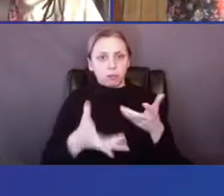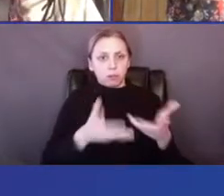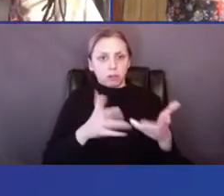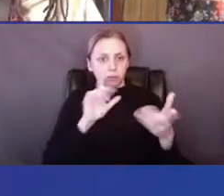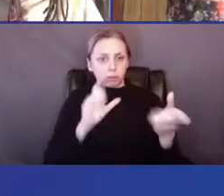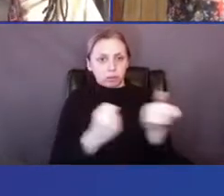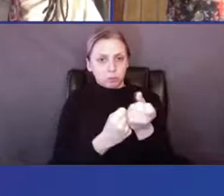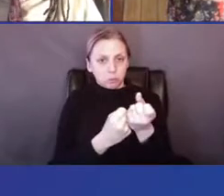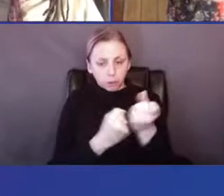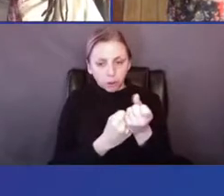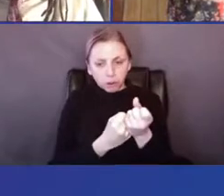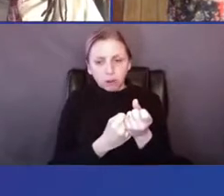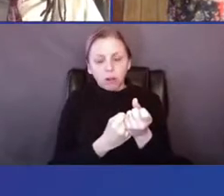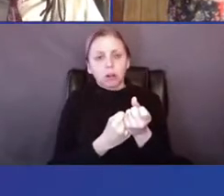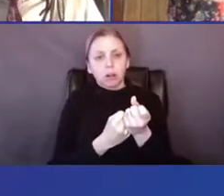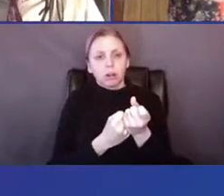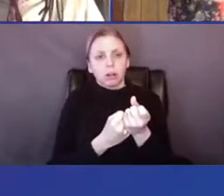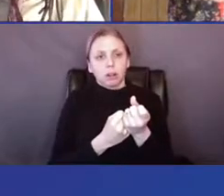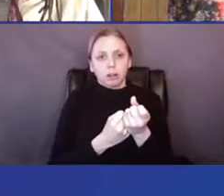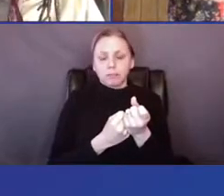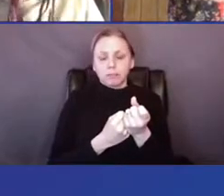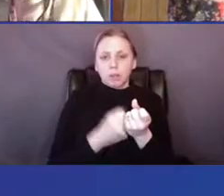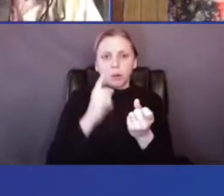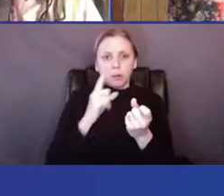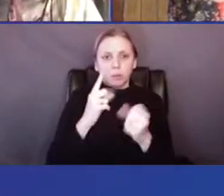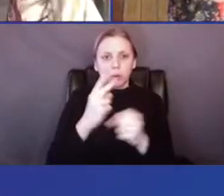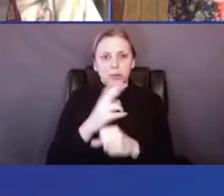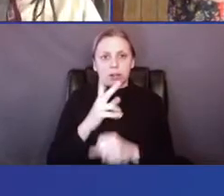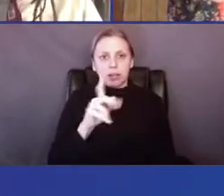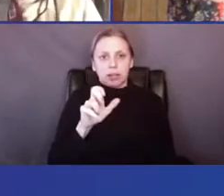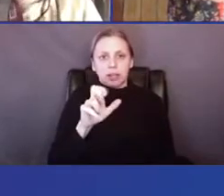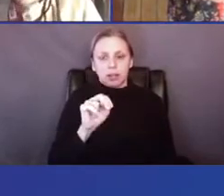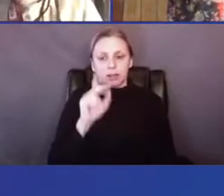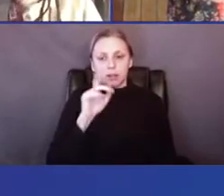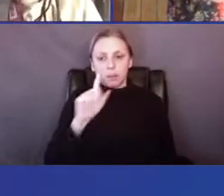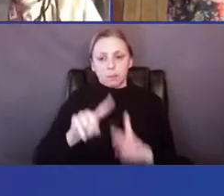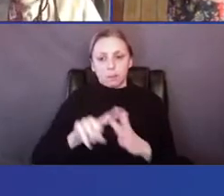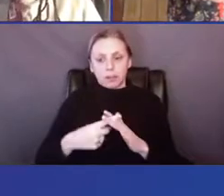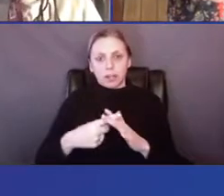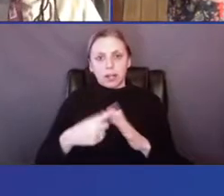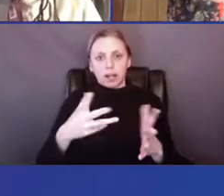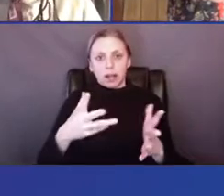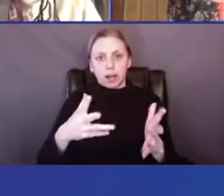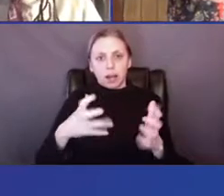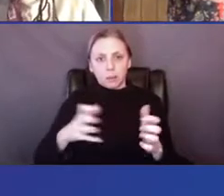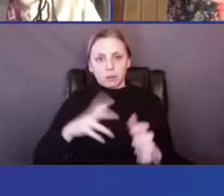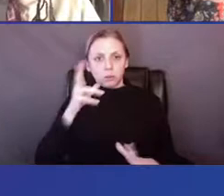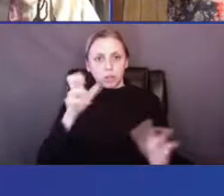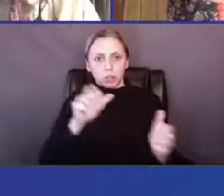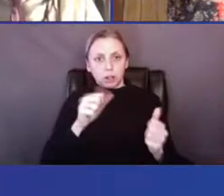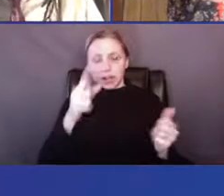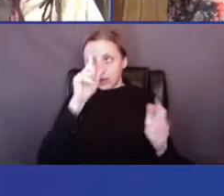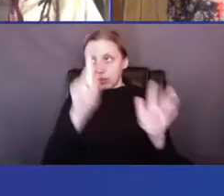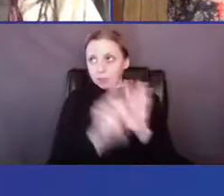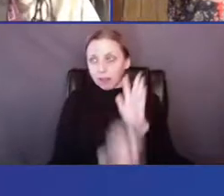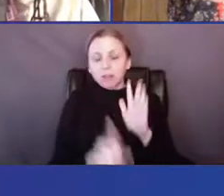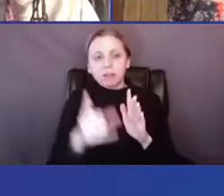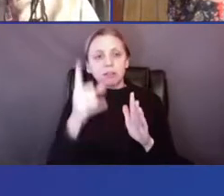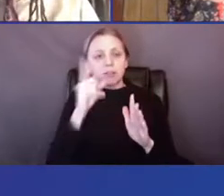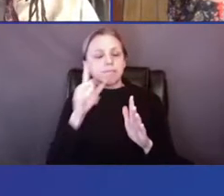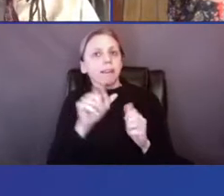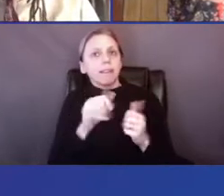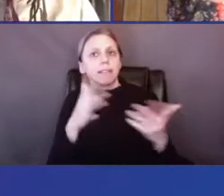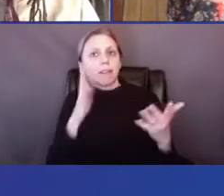to, to cite Karen at the beginning. Um, I'd love to hear any fleeting thoughts you have, an example from your